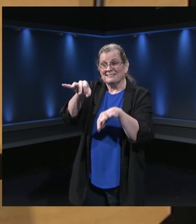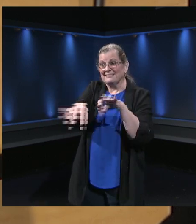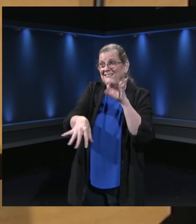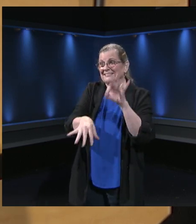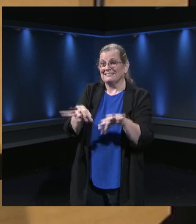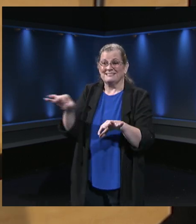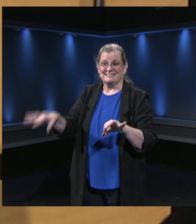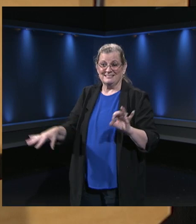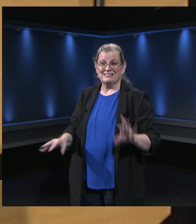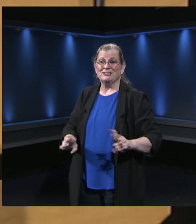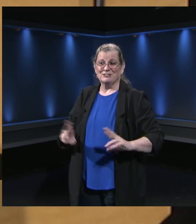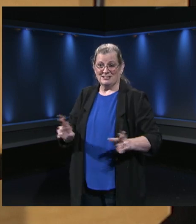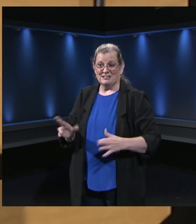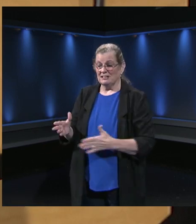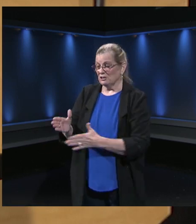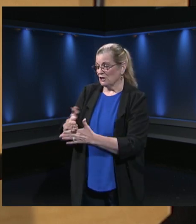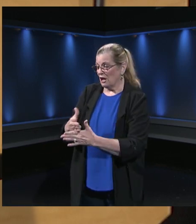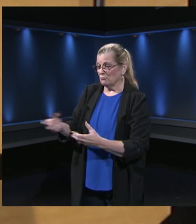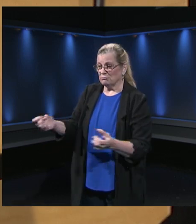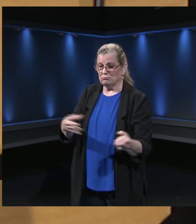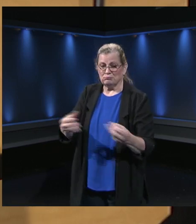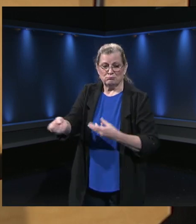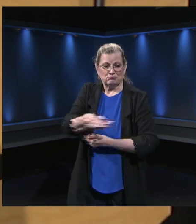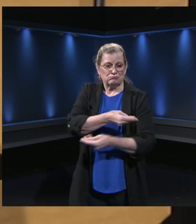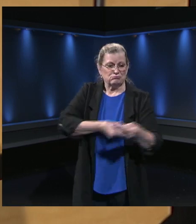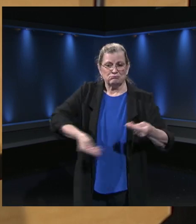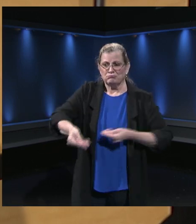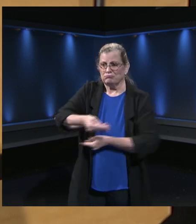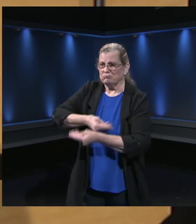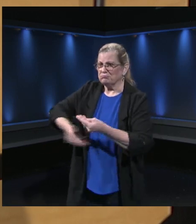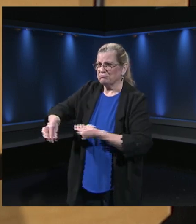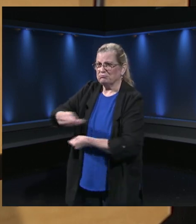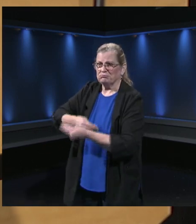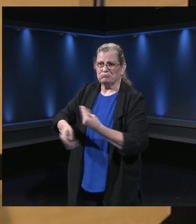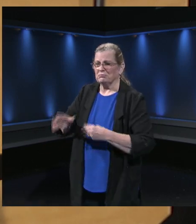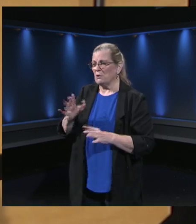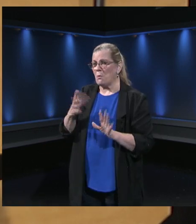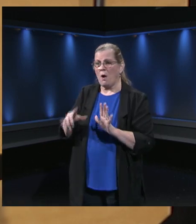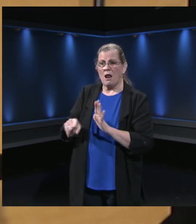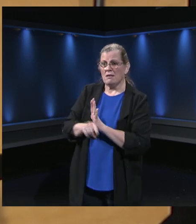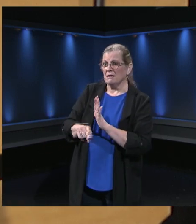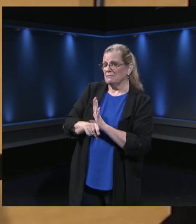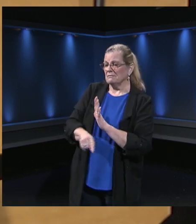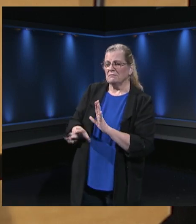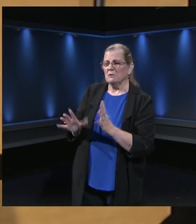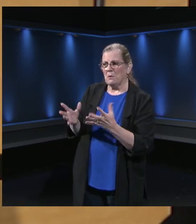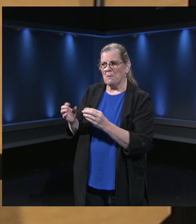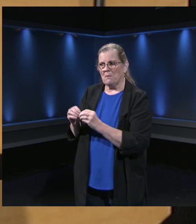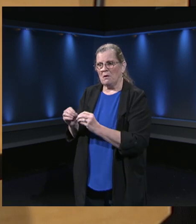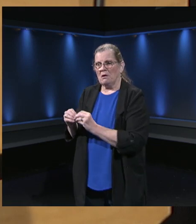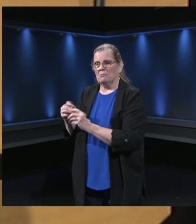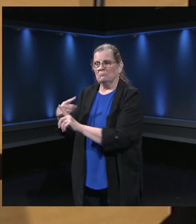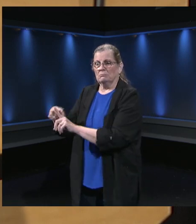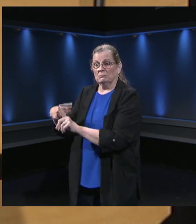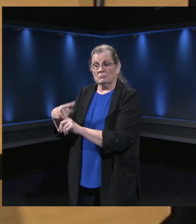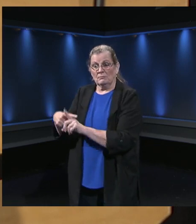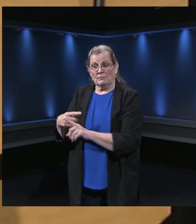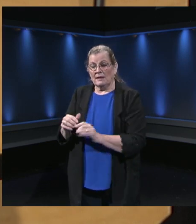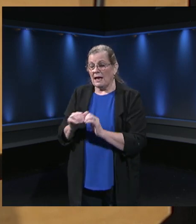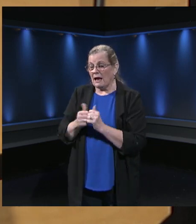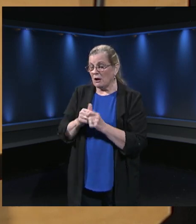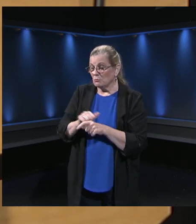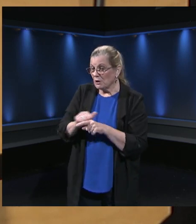learn from from other teachers. And they they were given they could practice lessons. They could practice the breakout rooms and blackboard